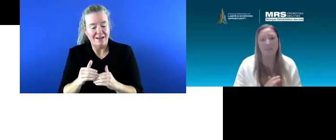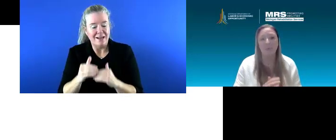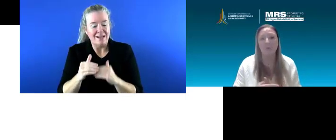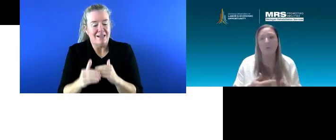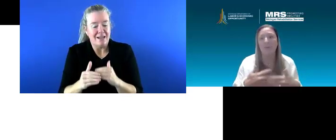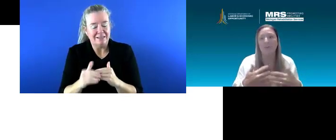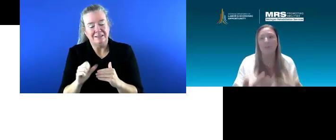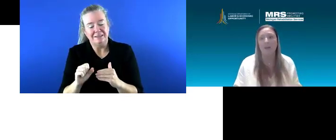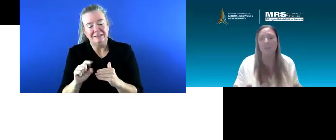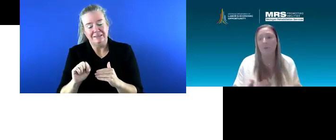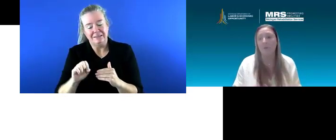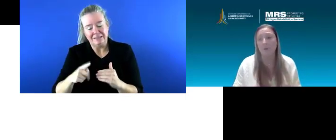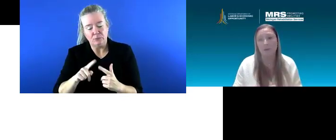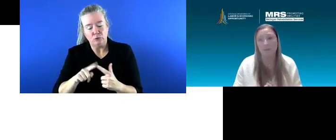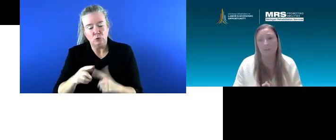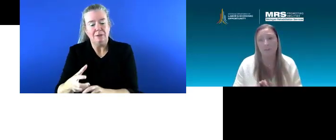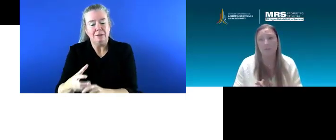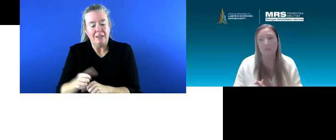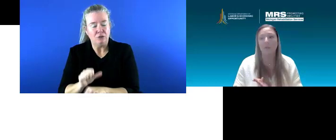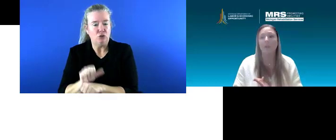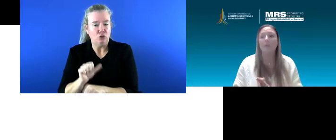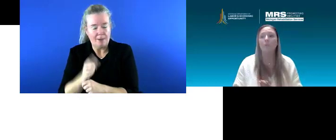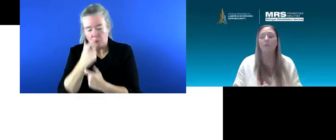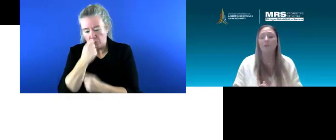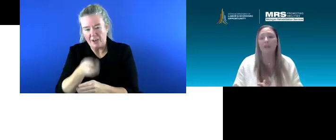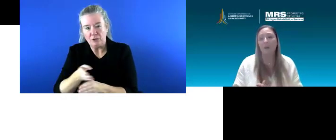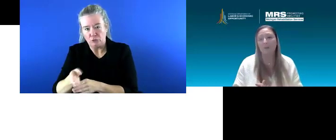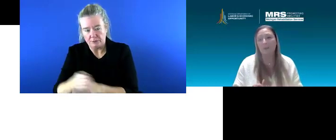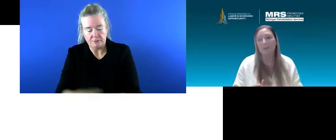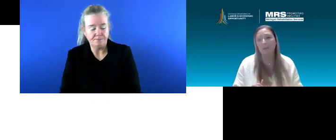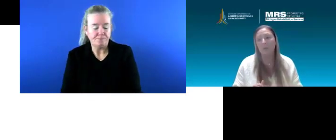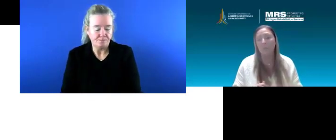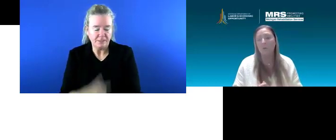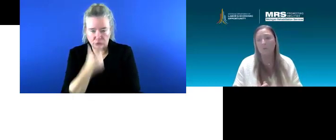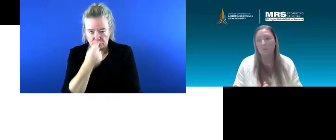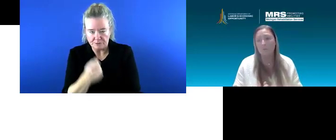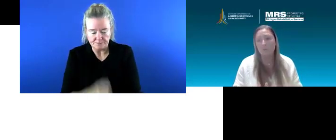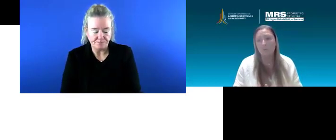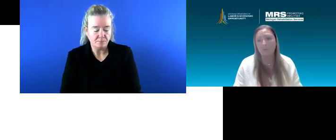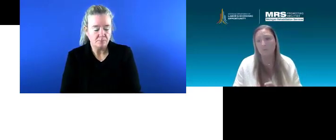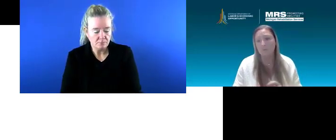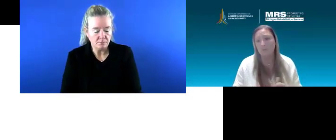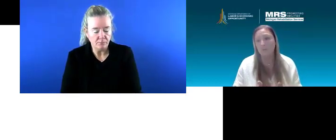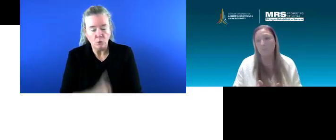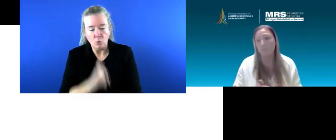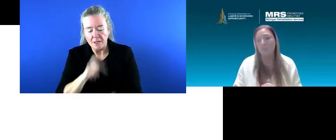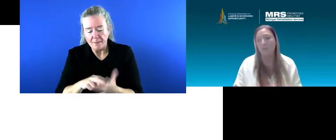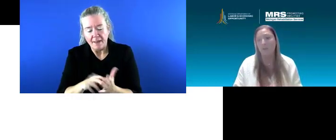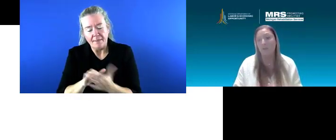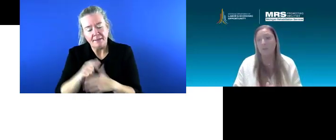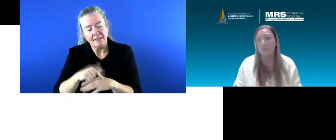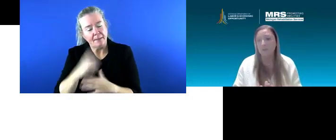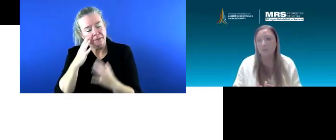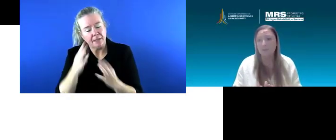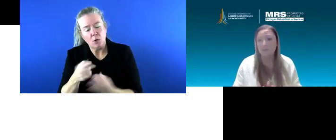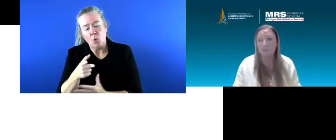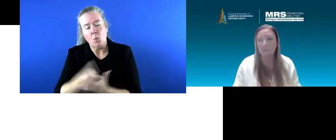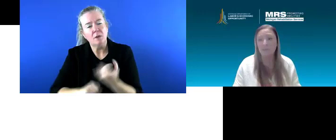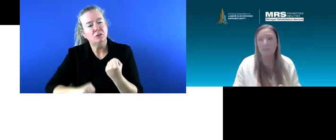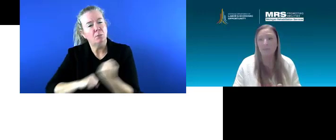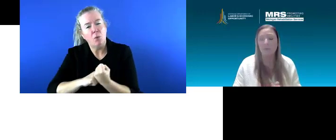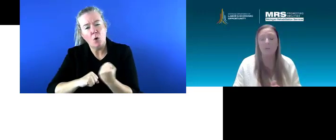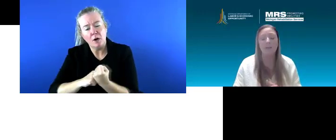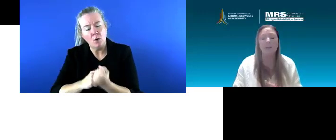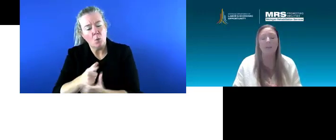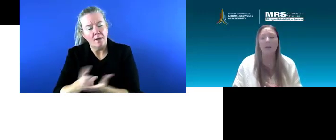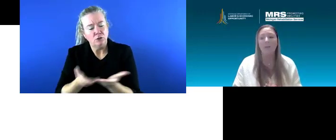step toward that job and career interest. Really outlining what are the supports and services that are needed to be